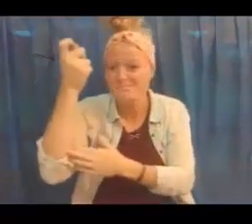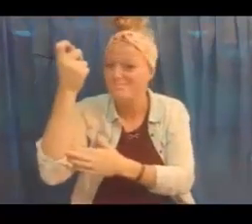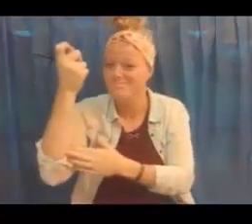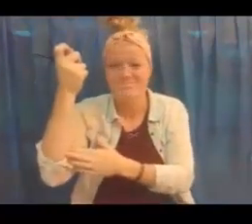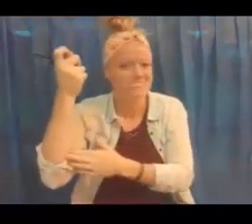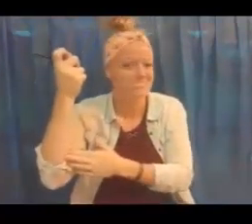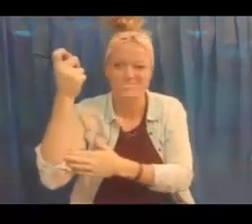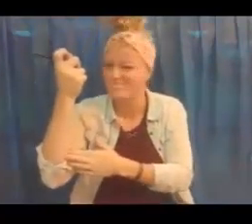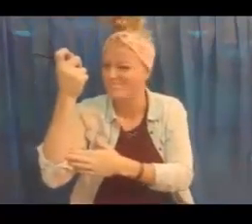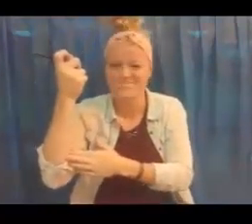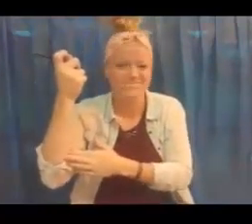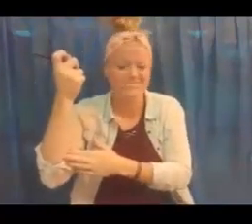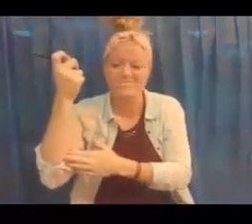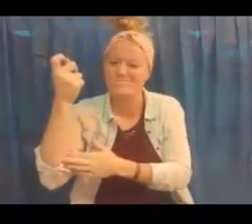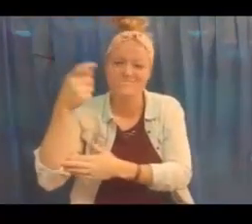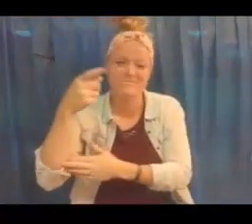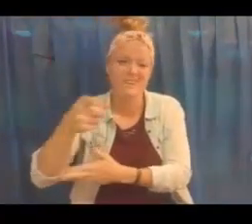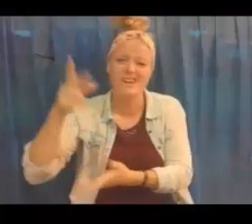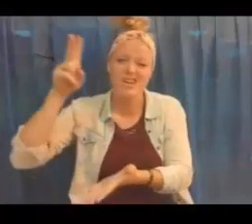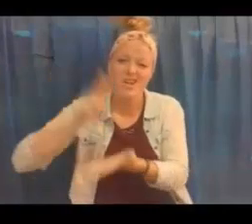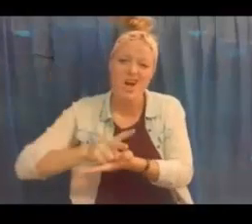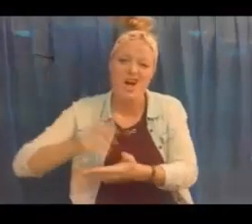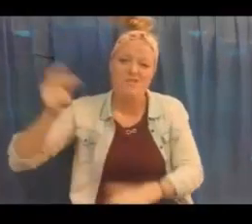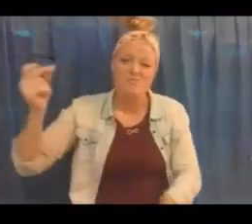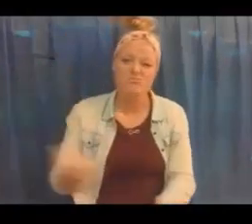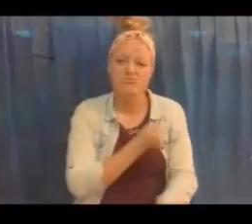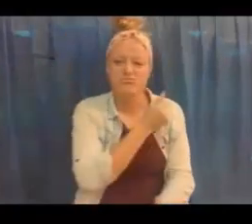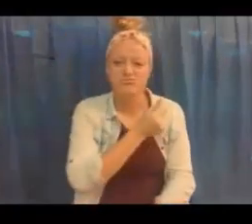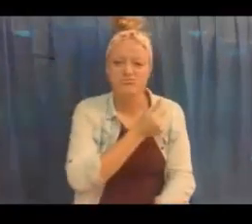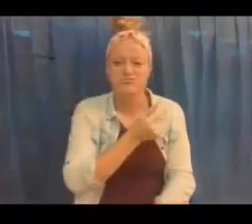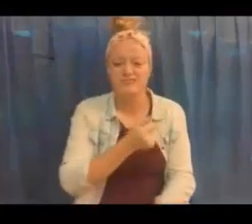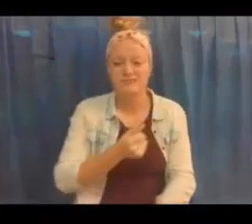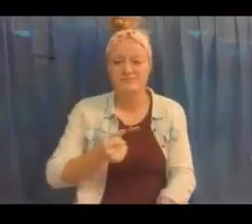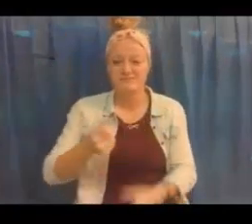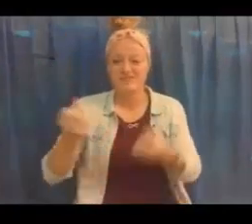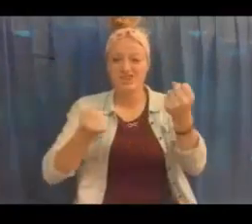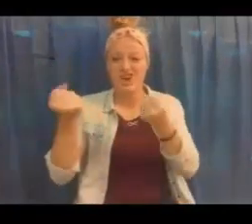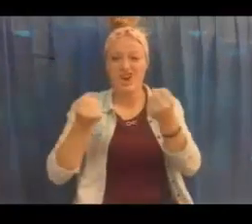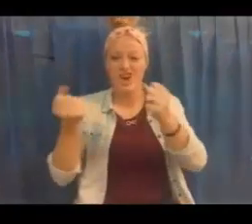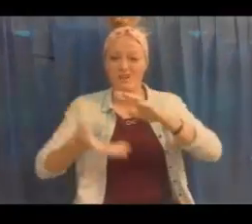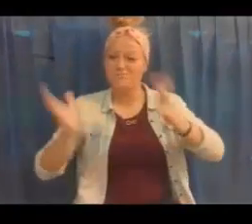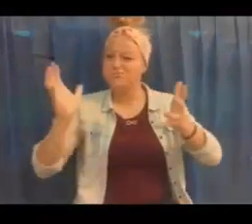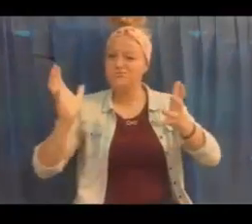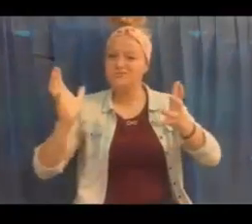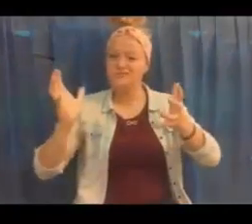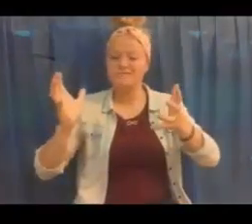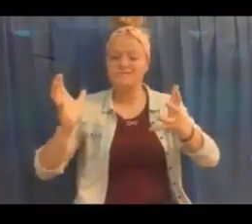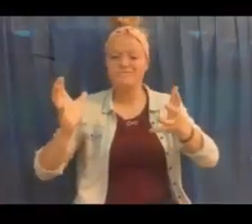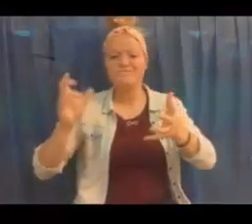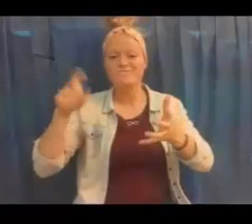no. It was bad. He didn't win. He lost. Bummer.